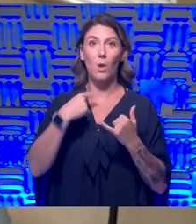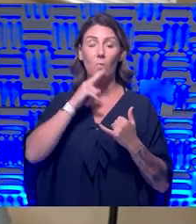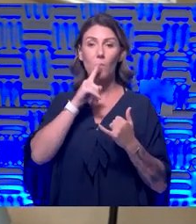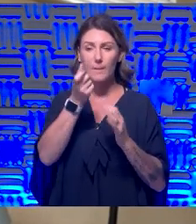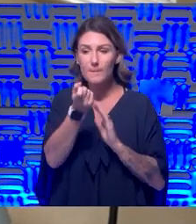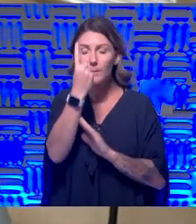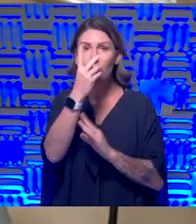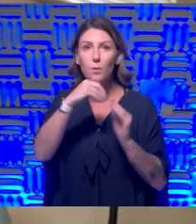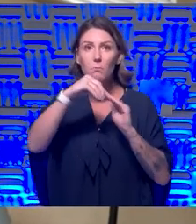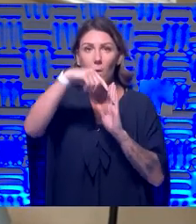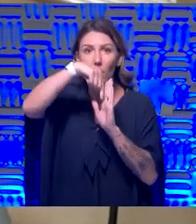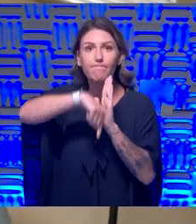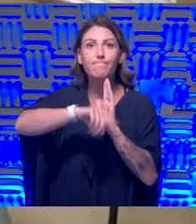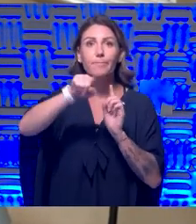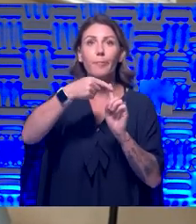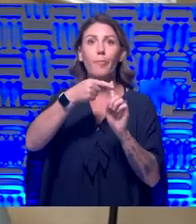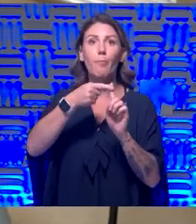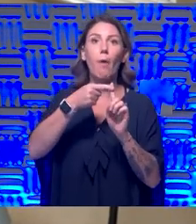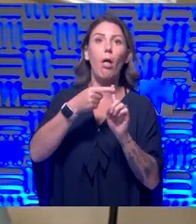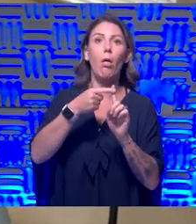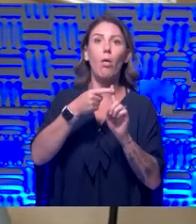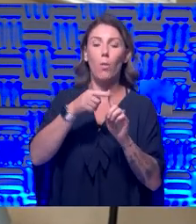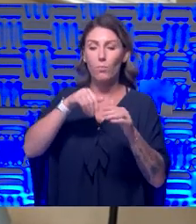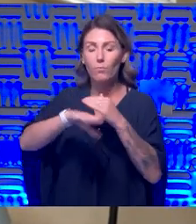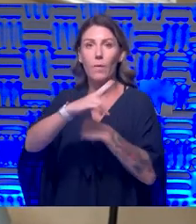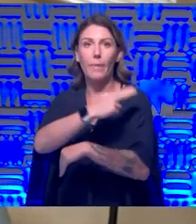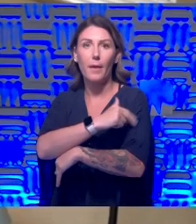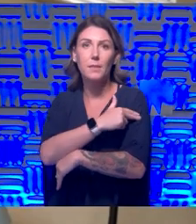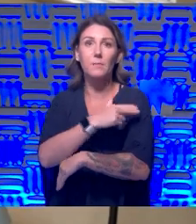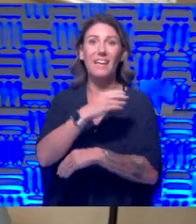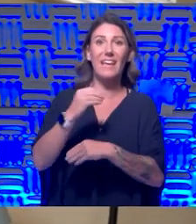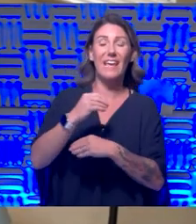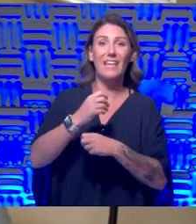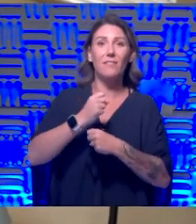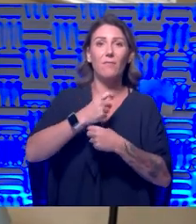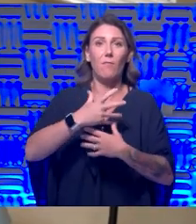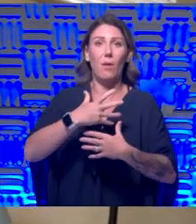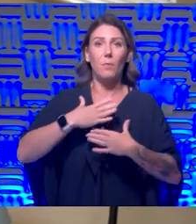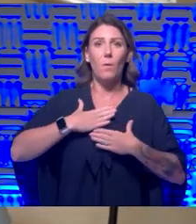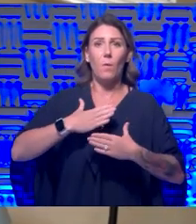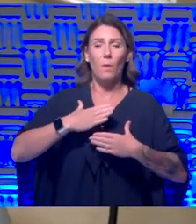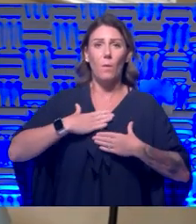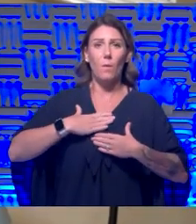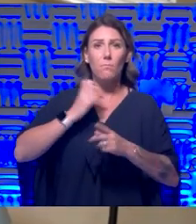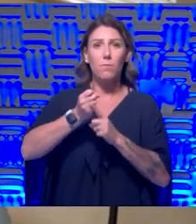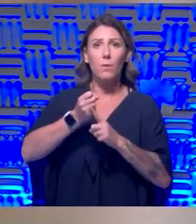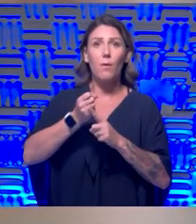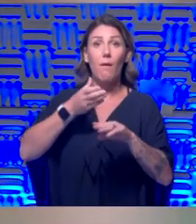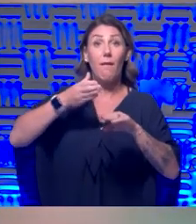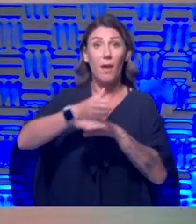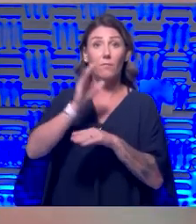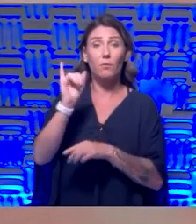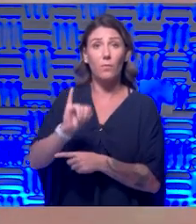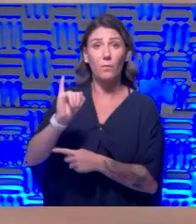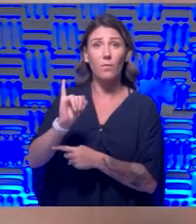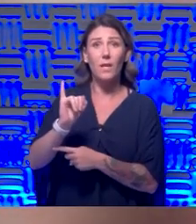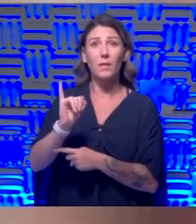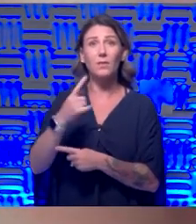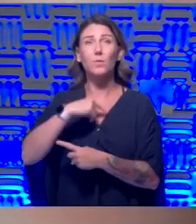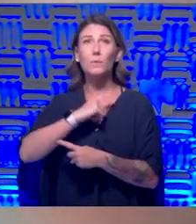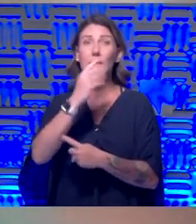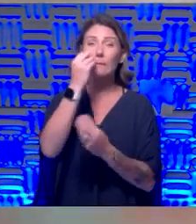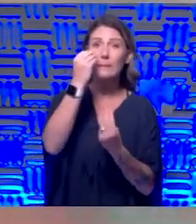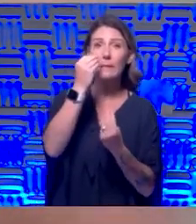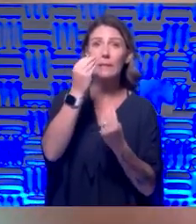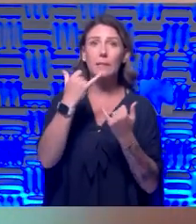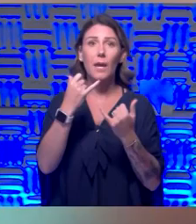understand about the hospitalization, the process, the inflammatory process after the infection, we are starting to think more three to four